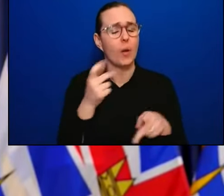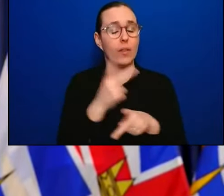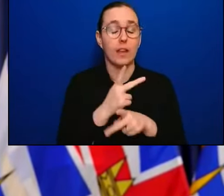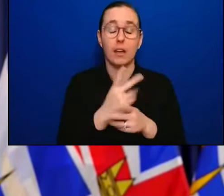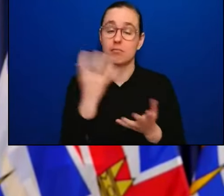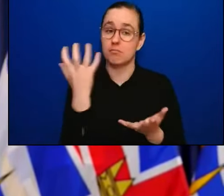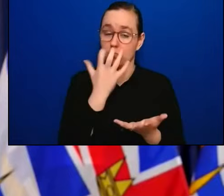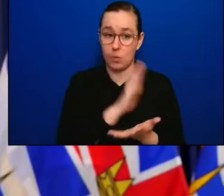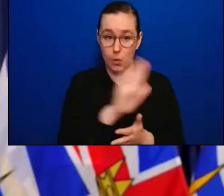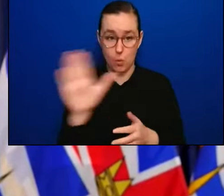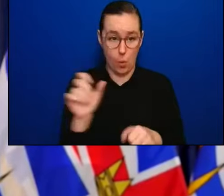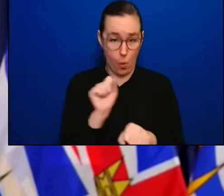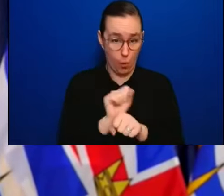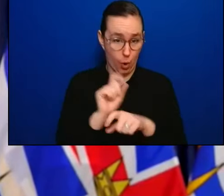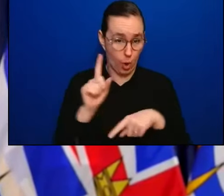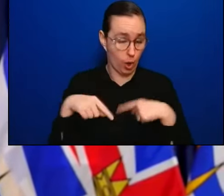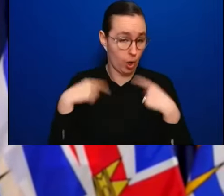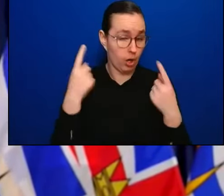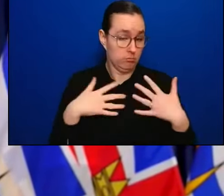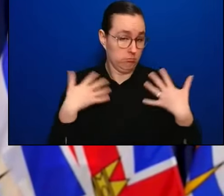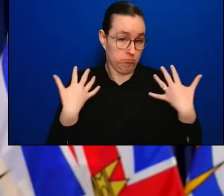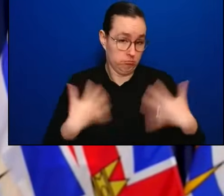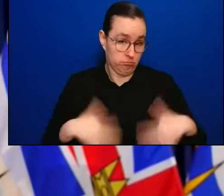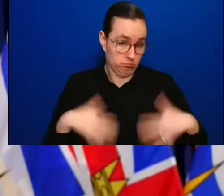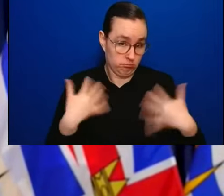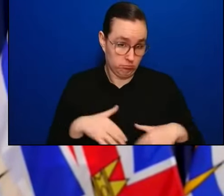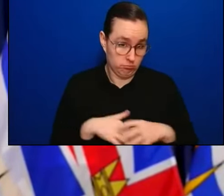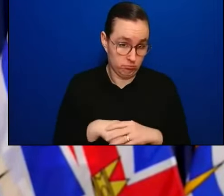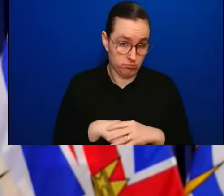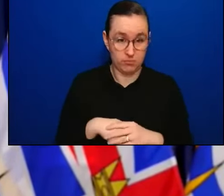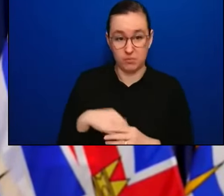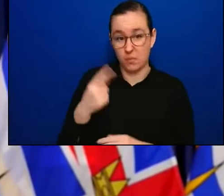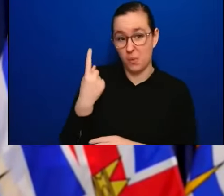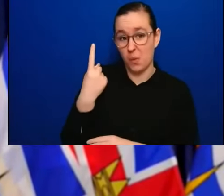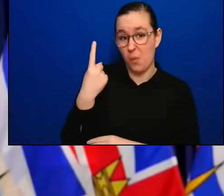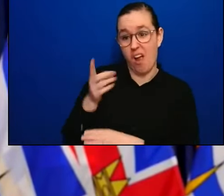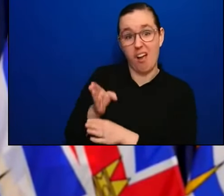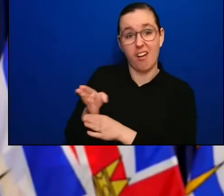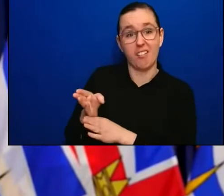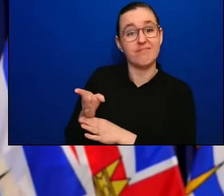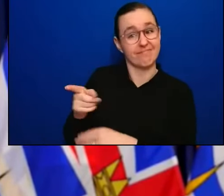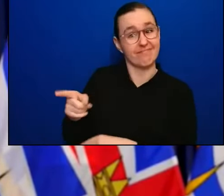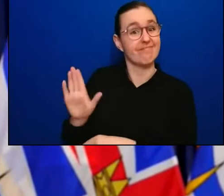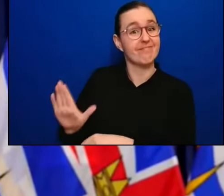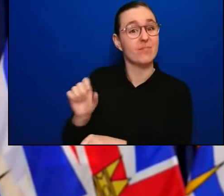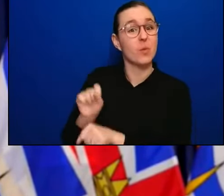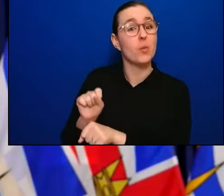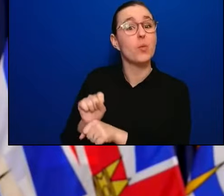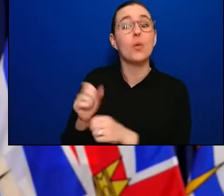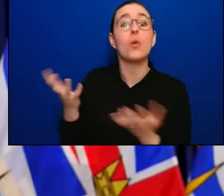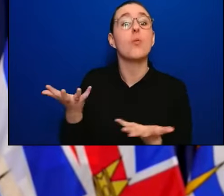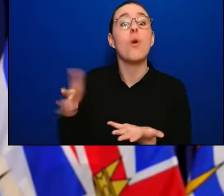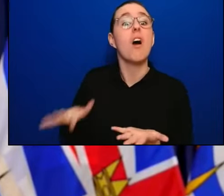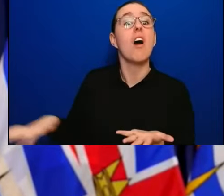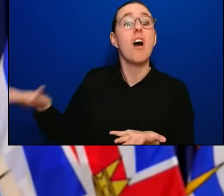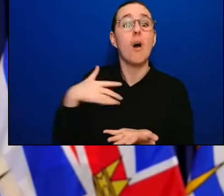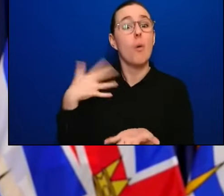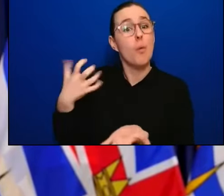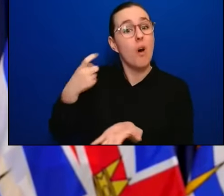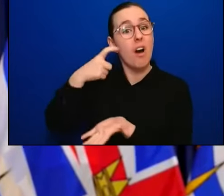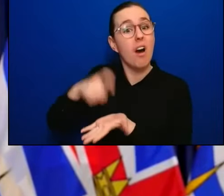One of the areas where this work has been exceptional has been our our vaccination campaigns across BC.